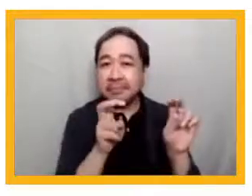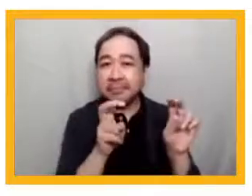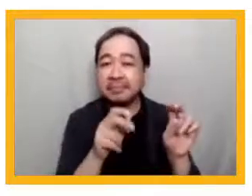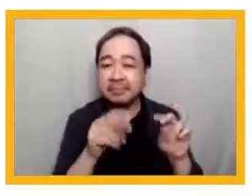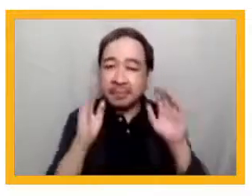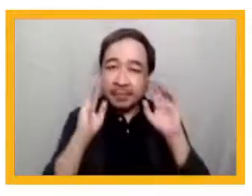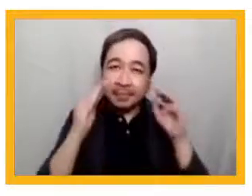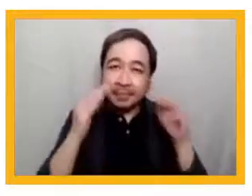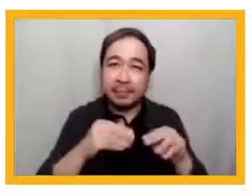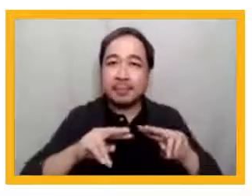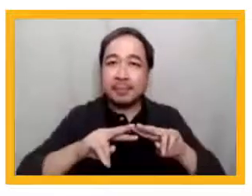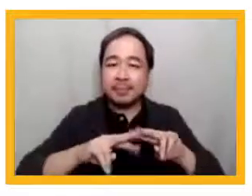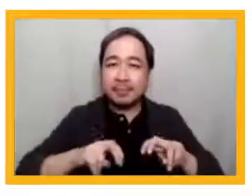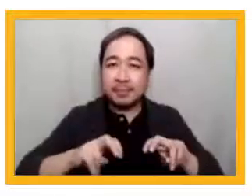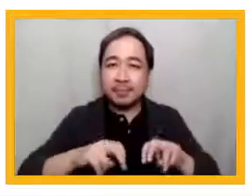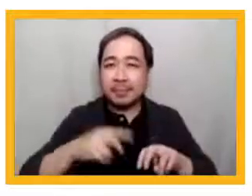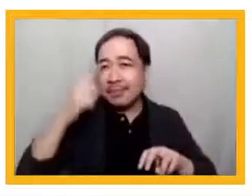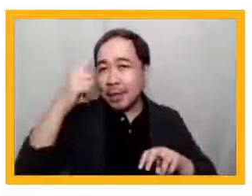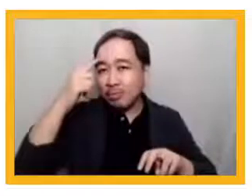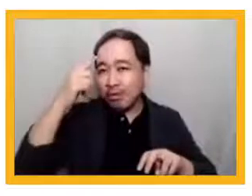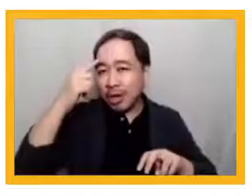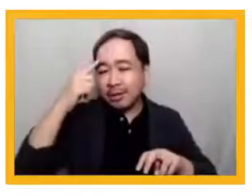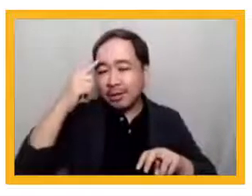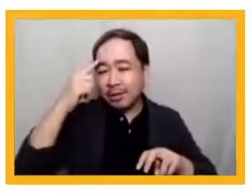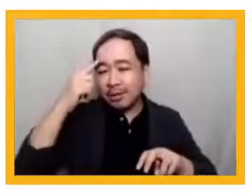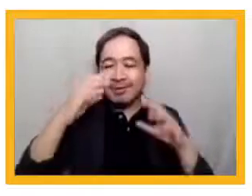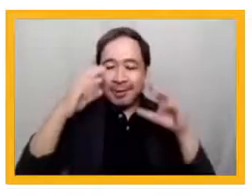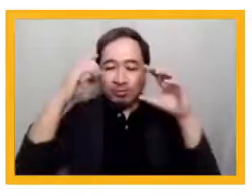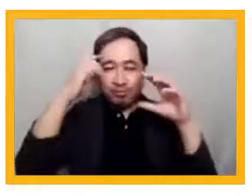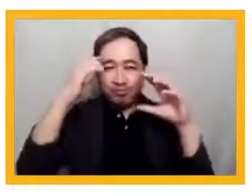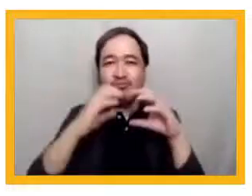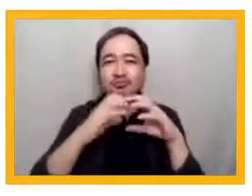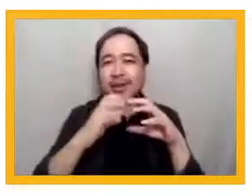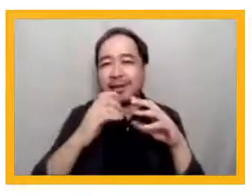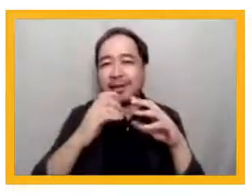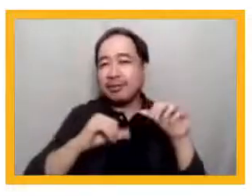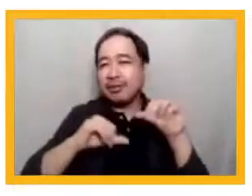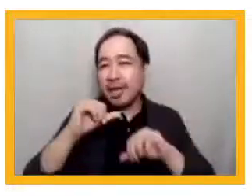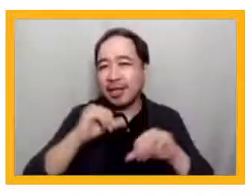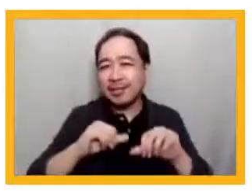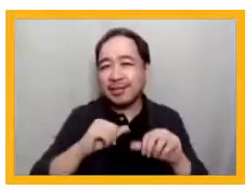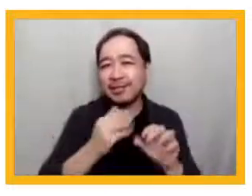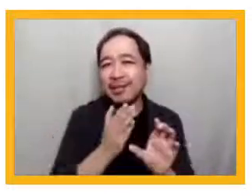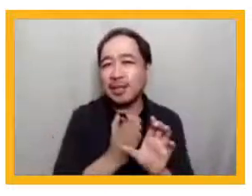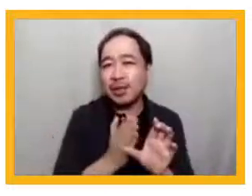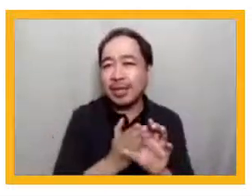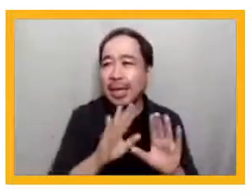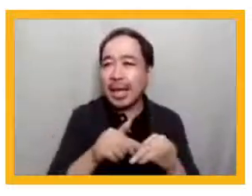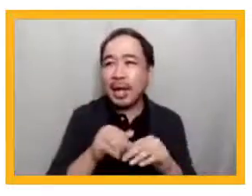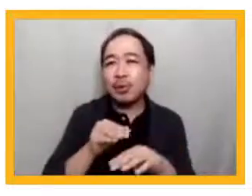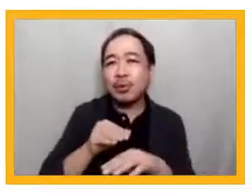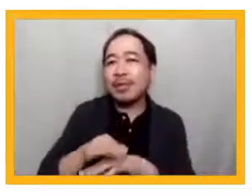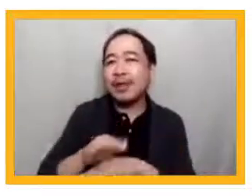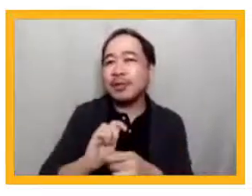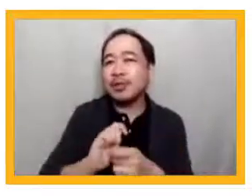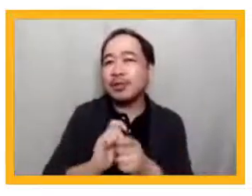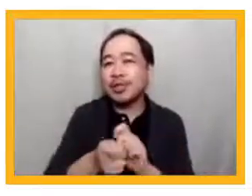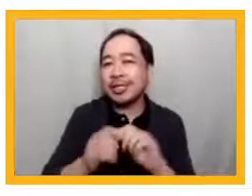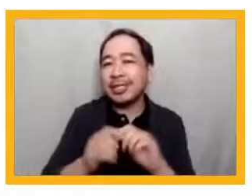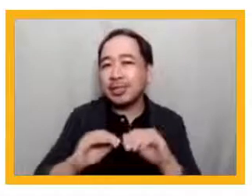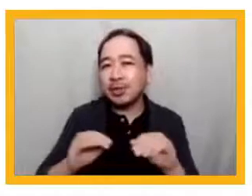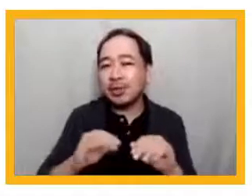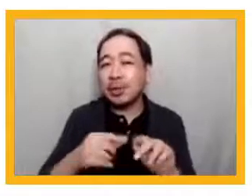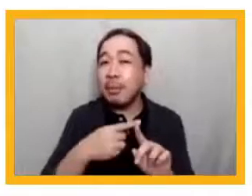on brain science and psychology, showing how the future of teaching and learning can be transformed and how education technology